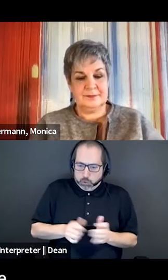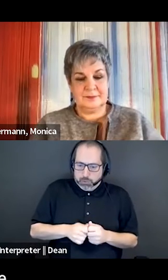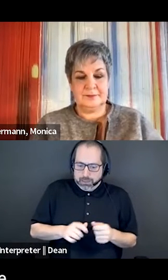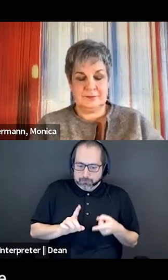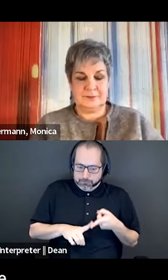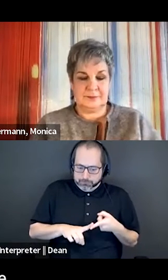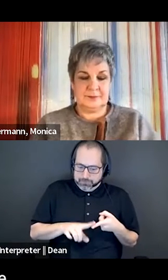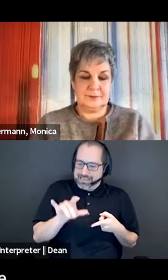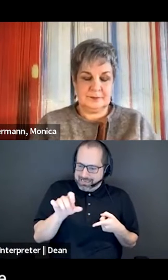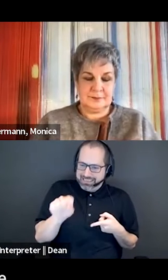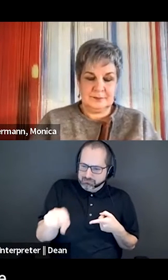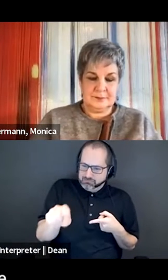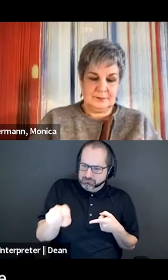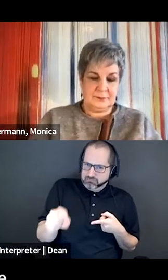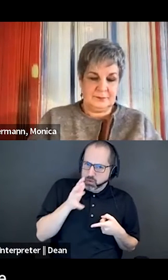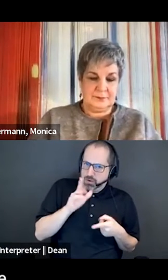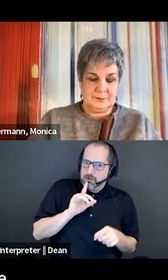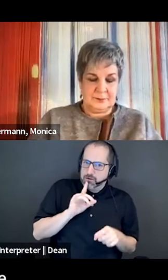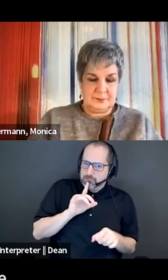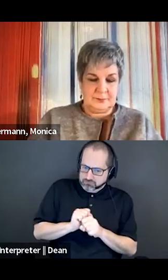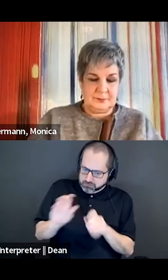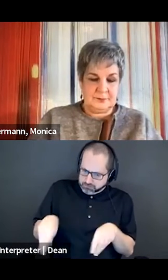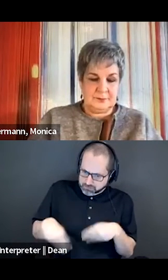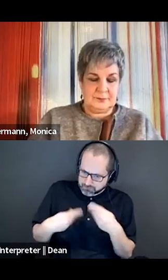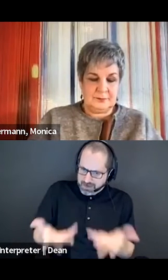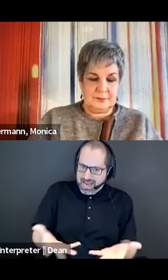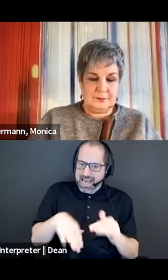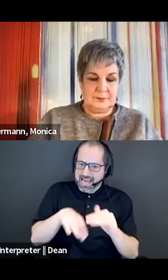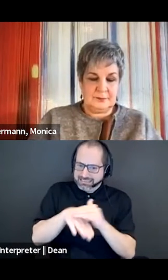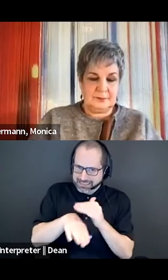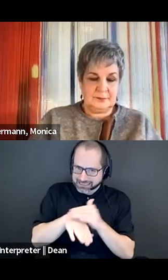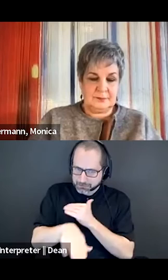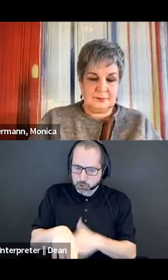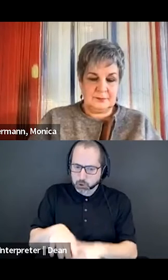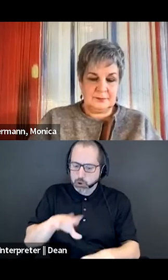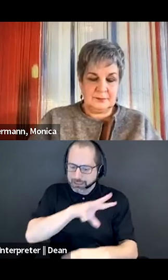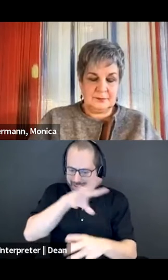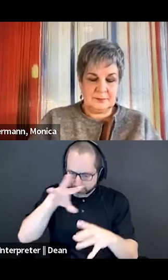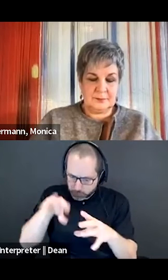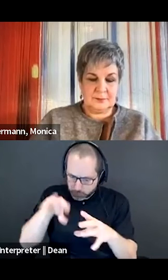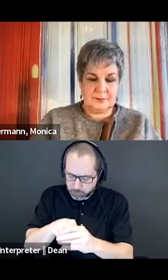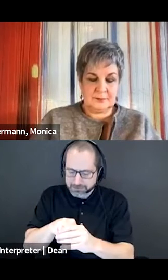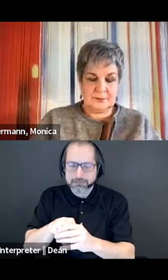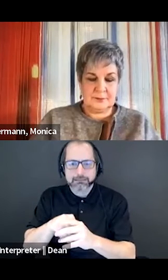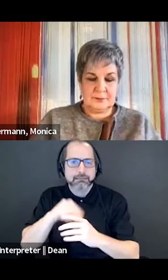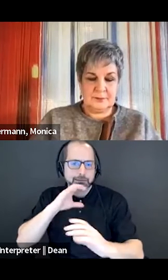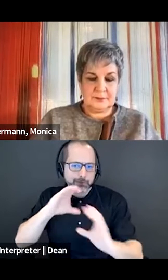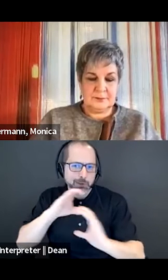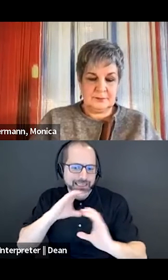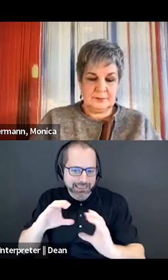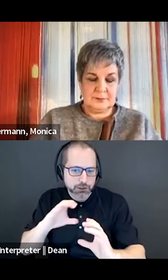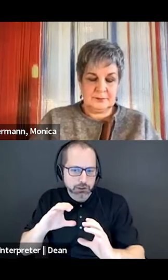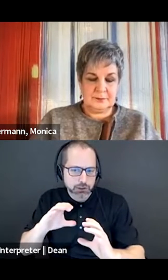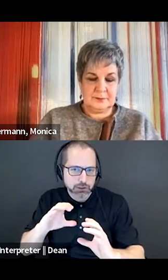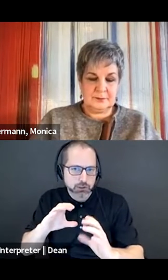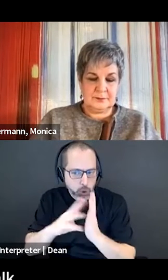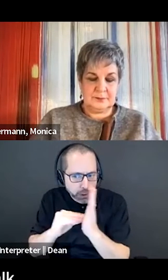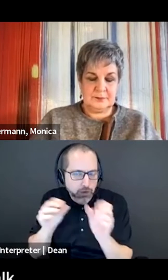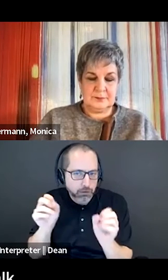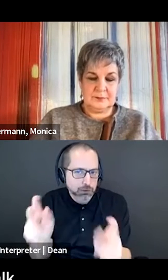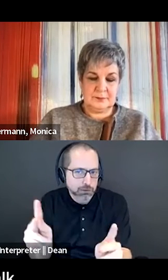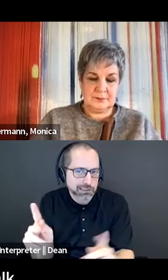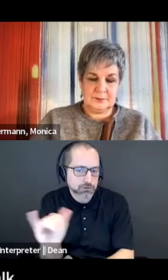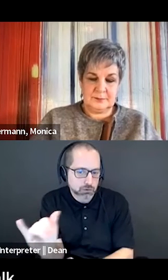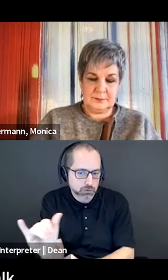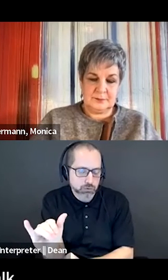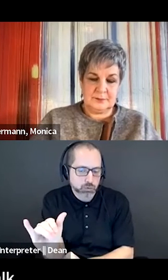going to ensure that we're providing accessible and inclusive communication opportunities, but that we're learning as well. So